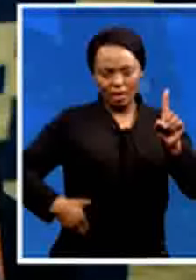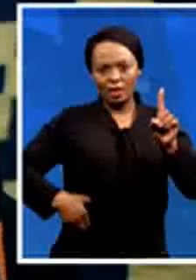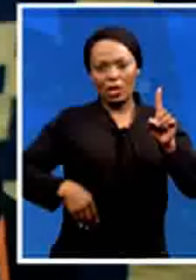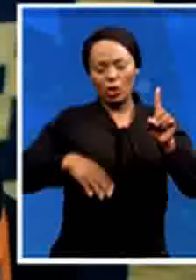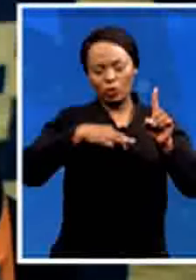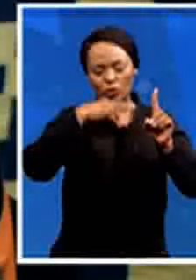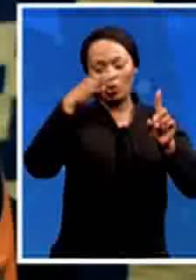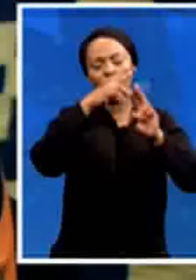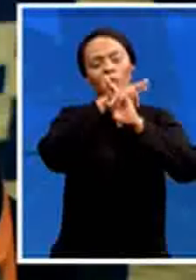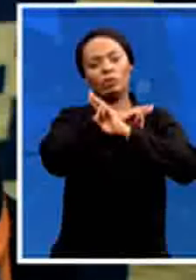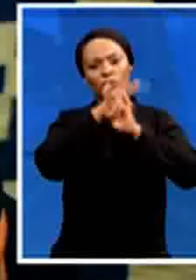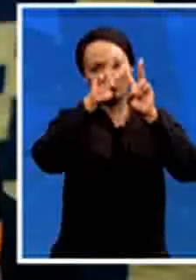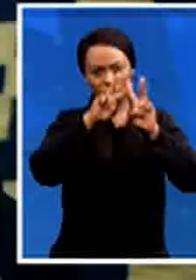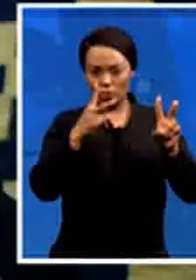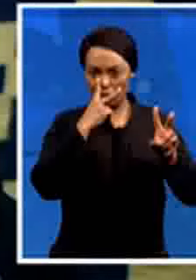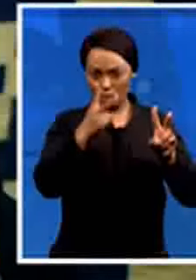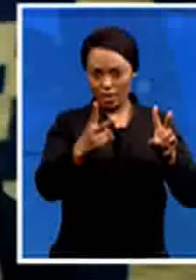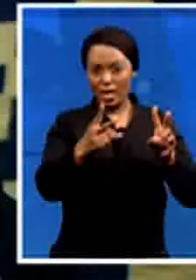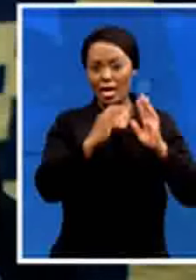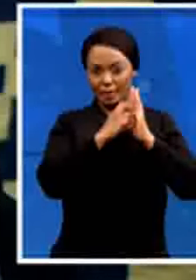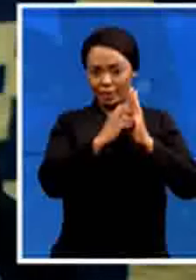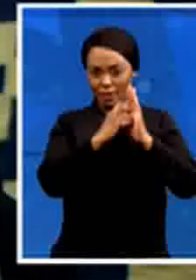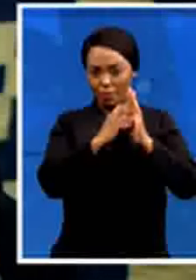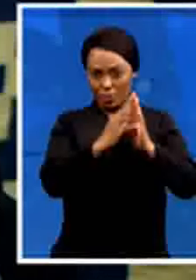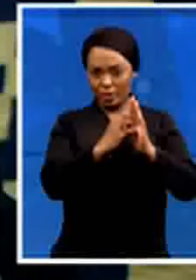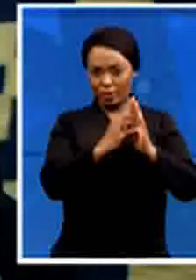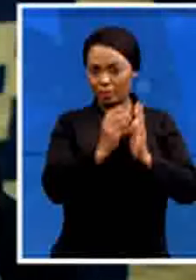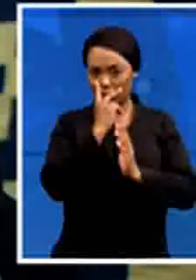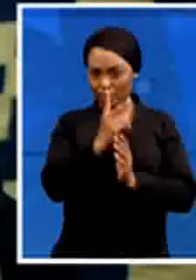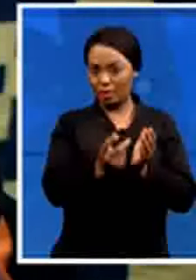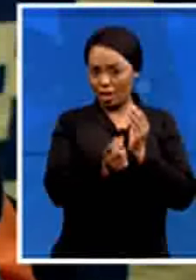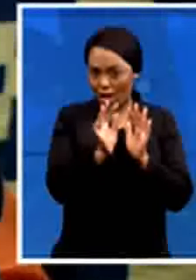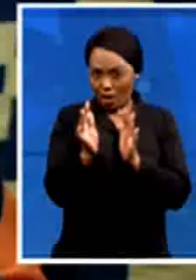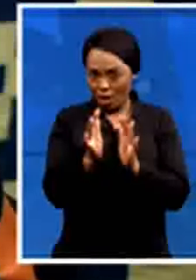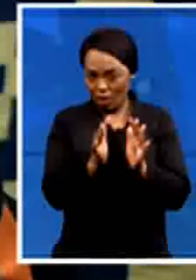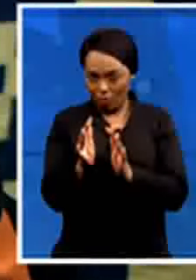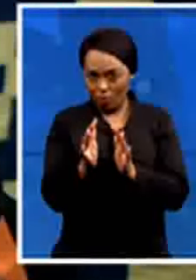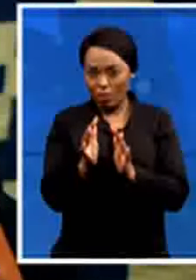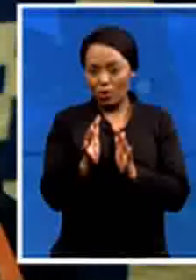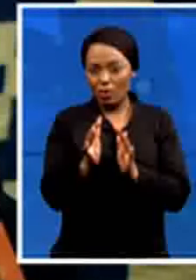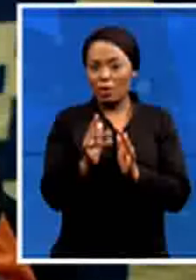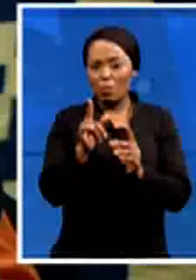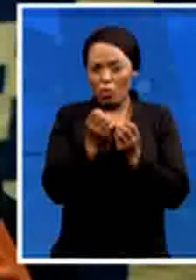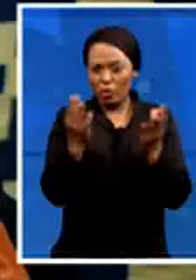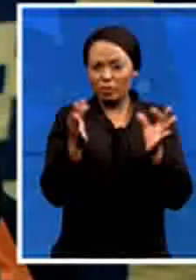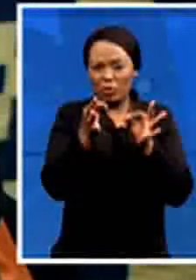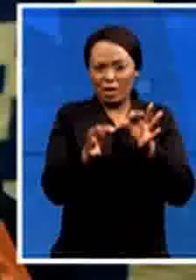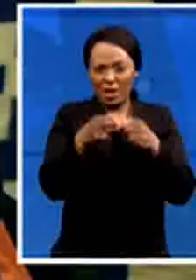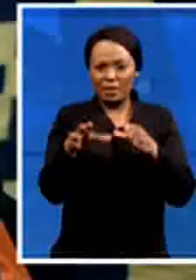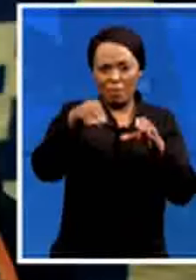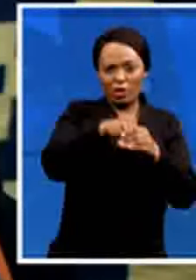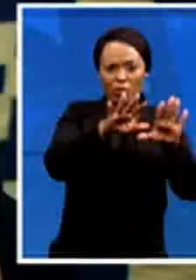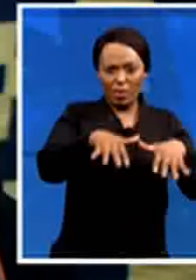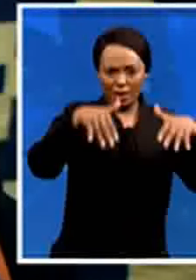you've seen many other parties being part of cabinet but that didn't turn them into anc they are still there